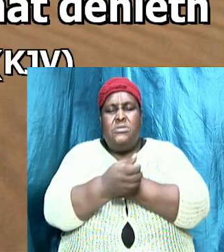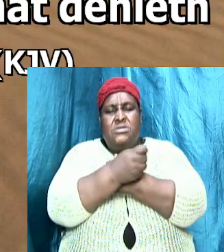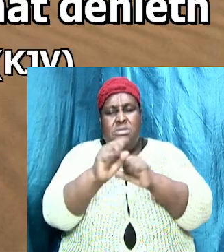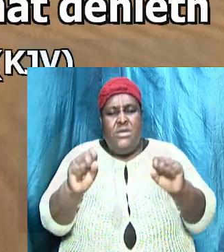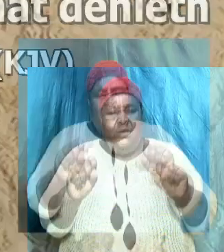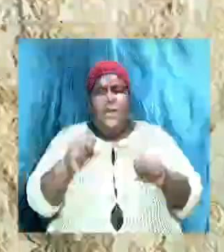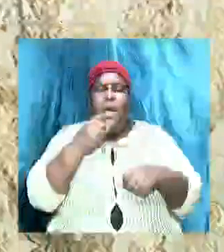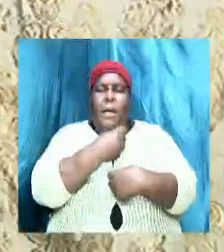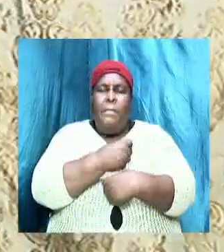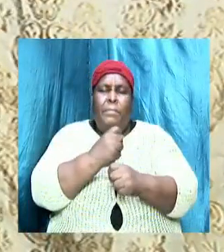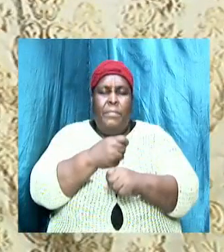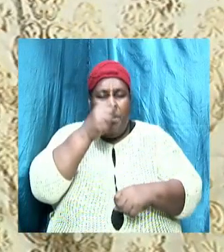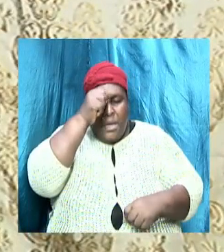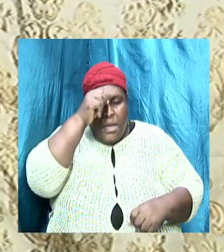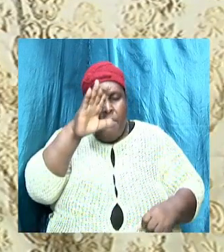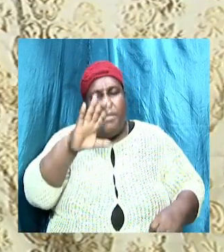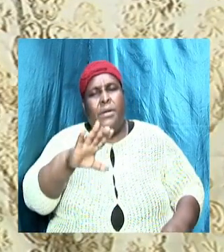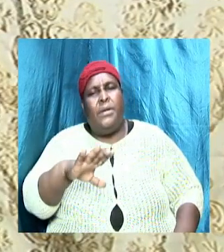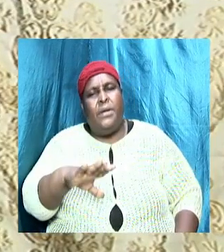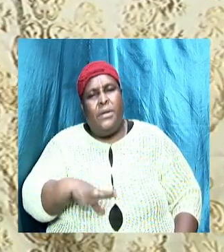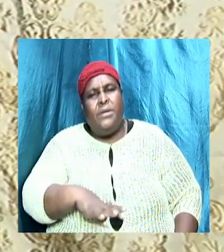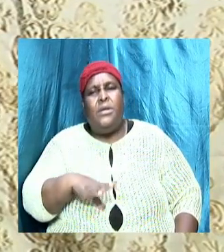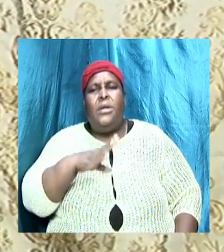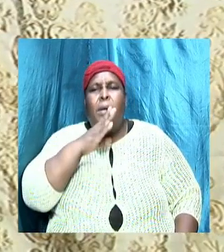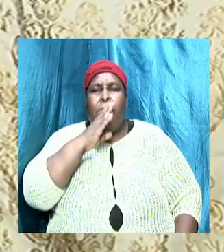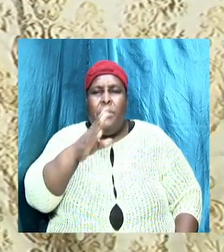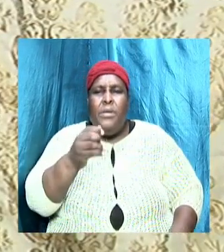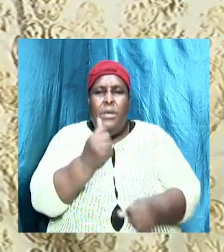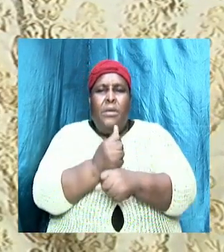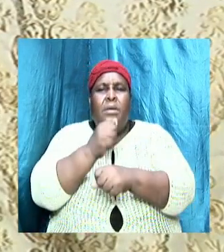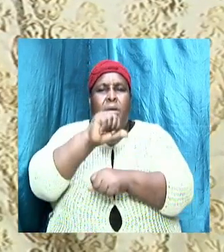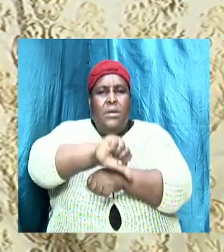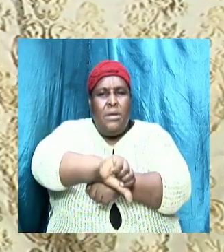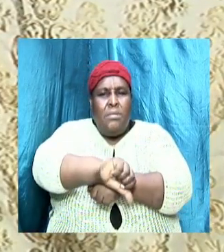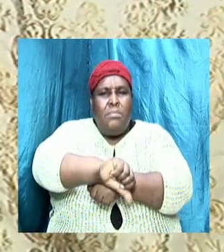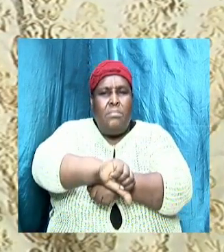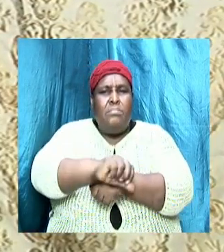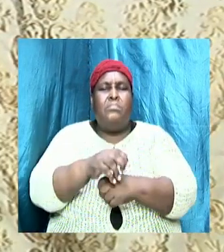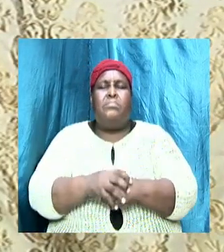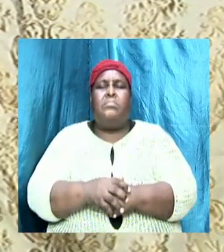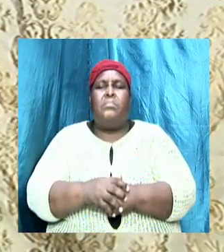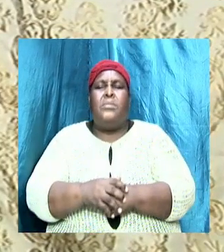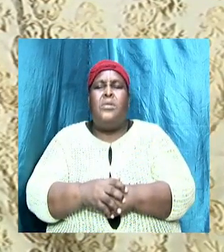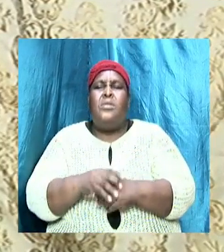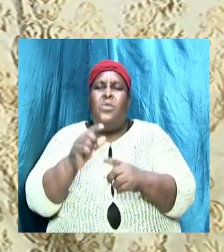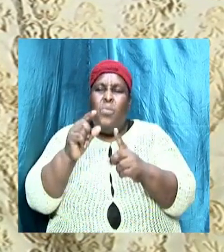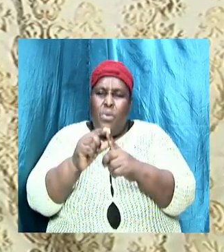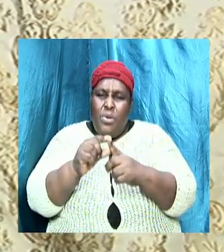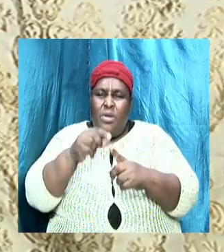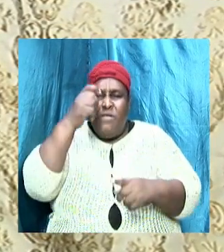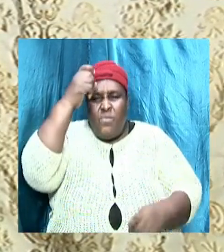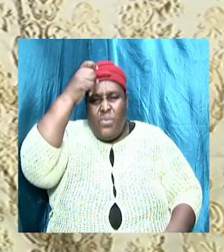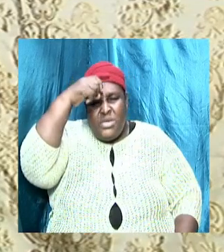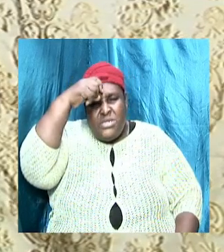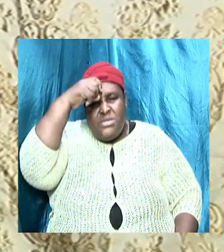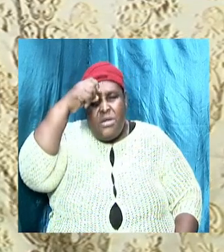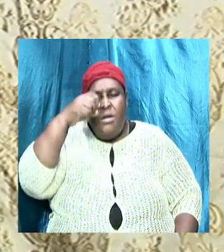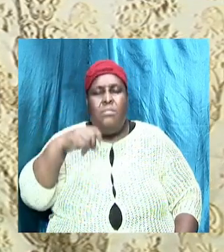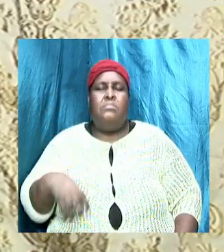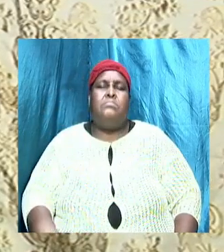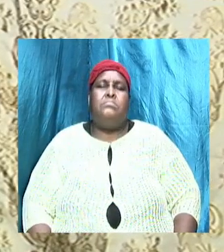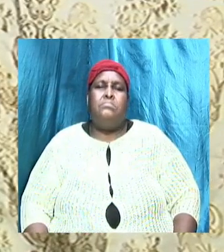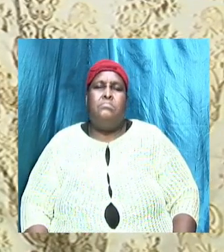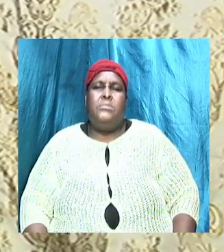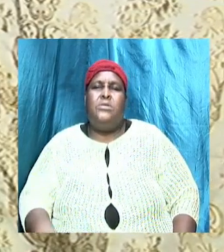to be condemned the word of wisdom in proverbs